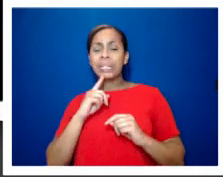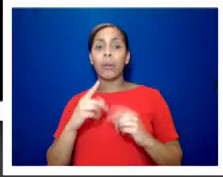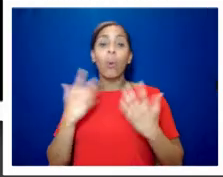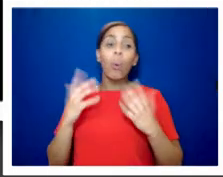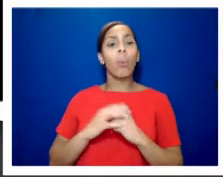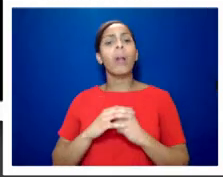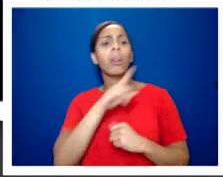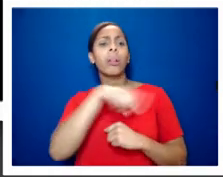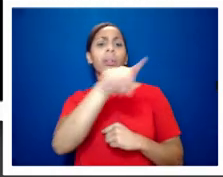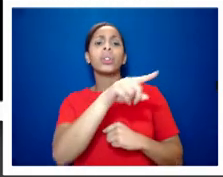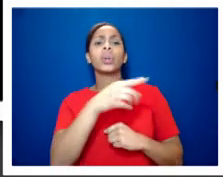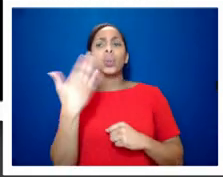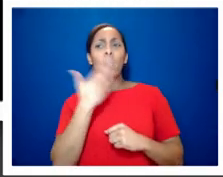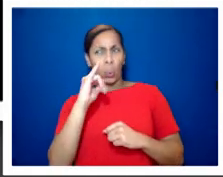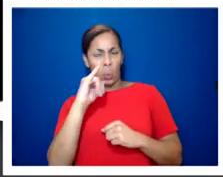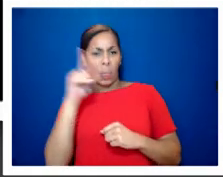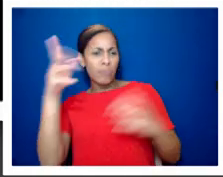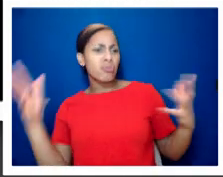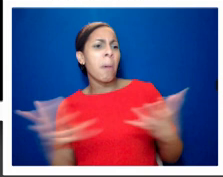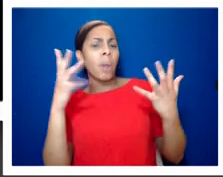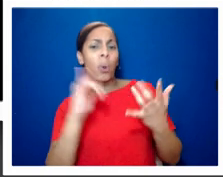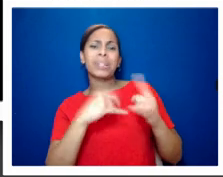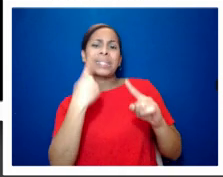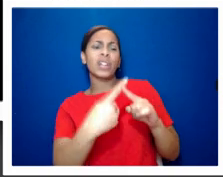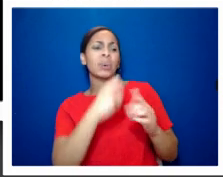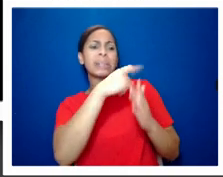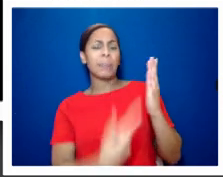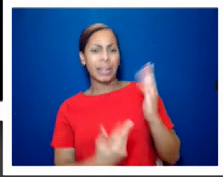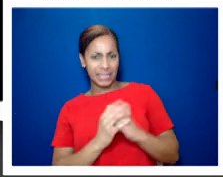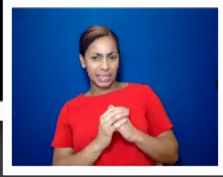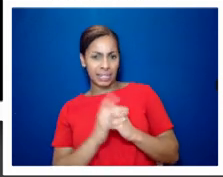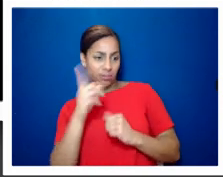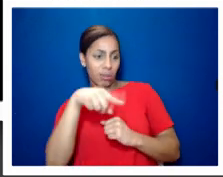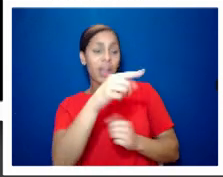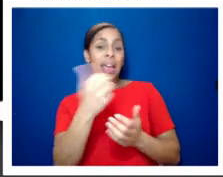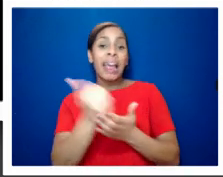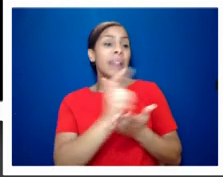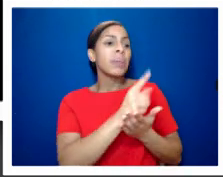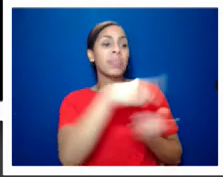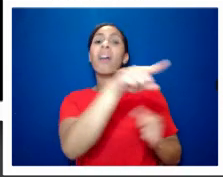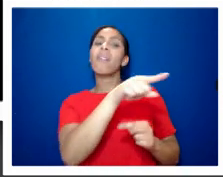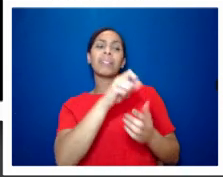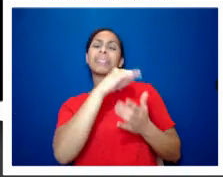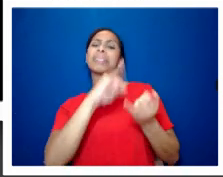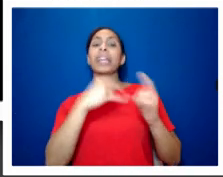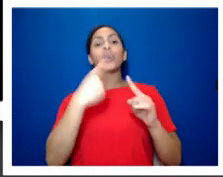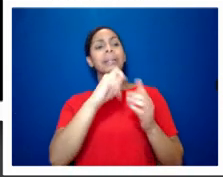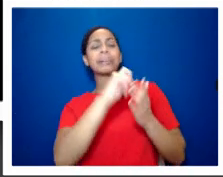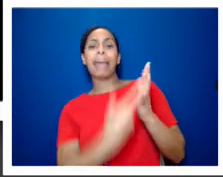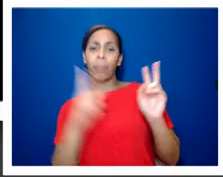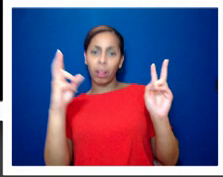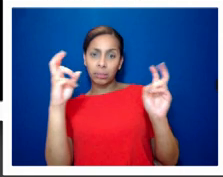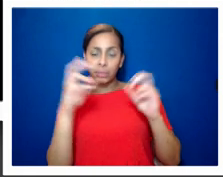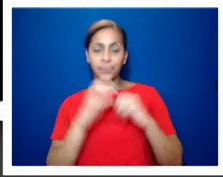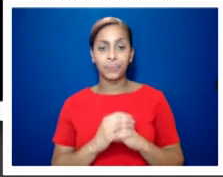sexual disability as homosexuals and lesbians were sexually disabled my mp at the time elaine kellett